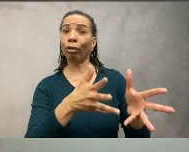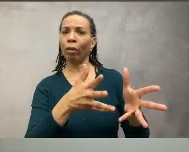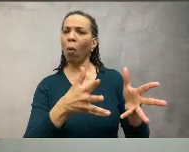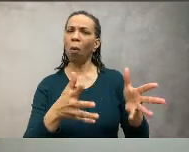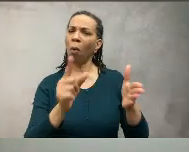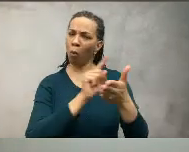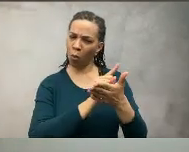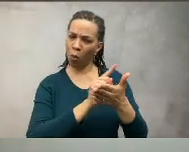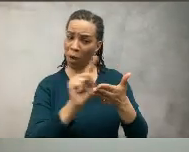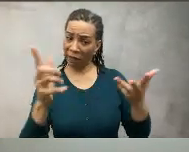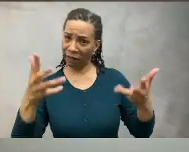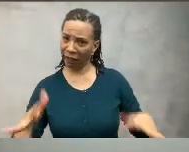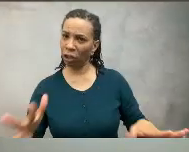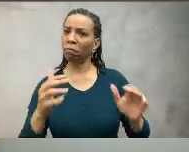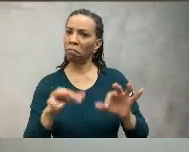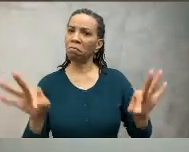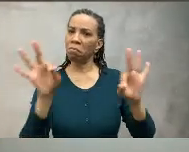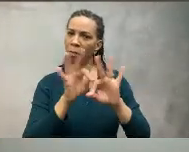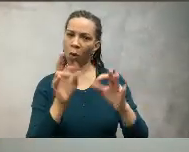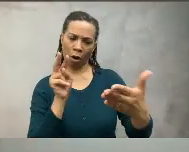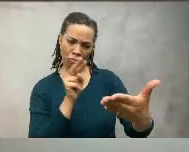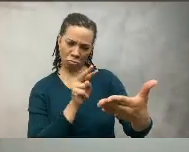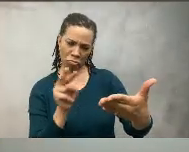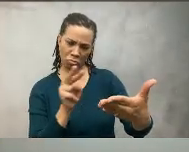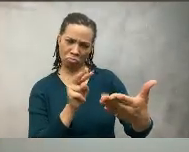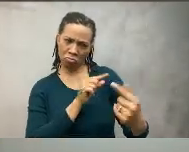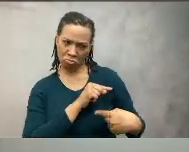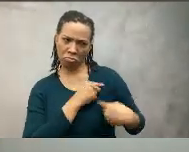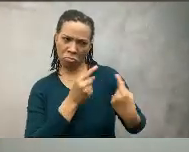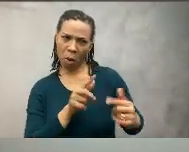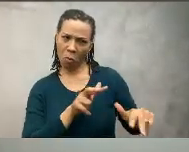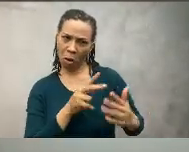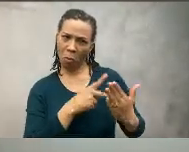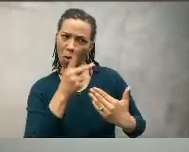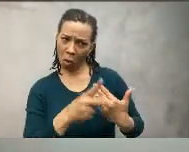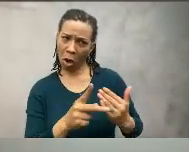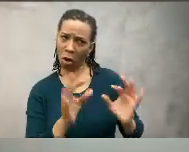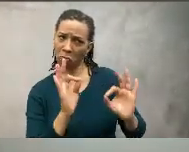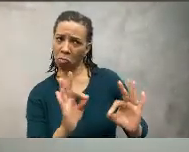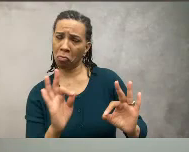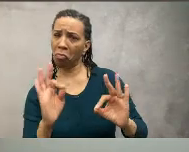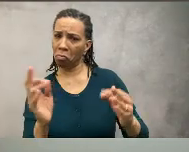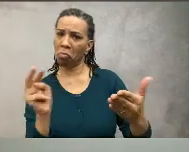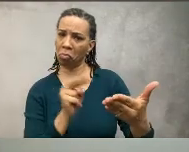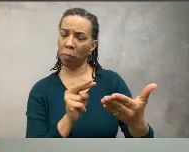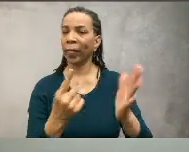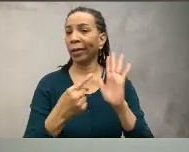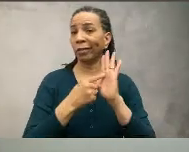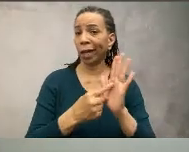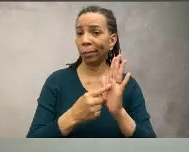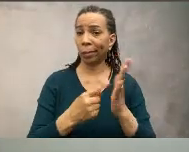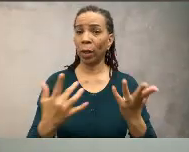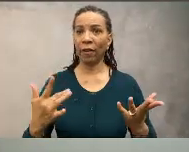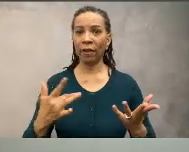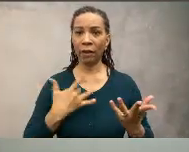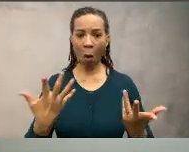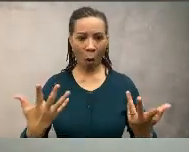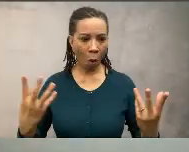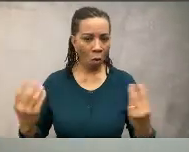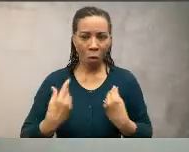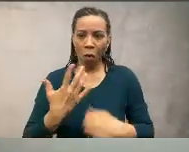Your walking plan needs attention each week. At the end of each week, you want to take stock of how well your walking program is working.